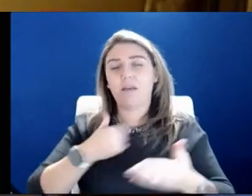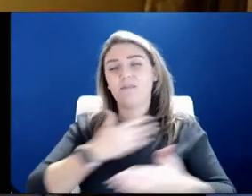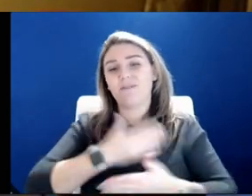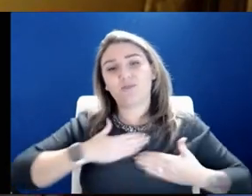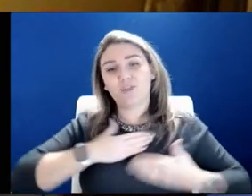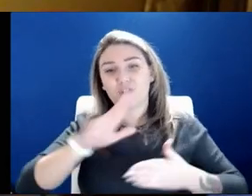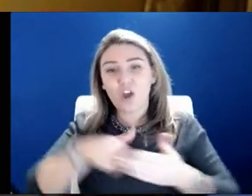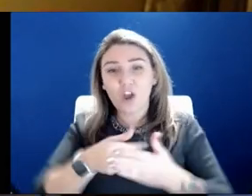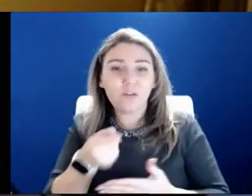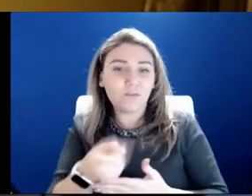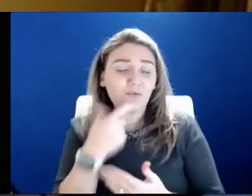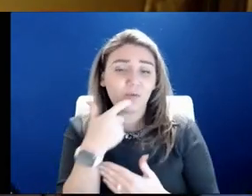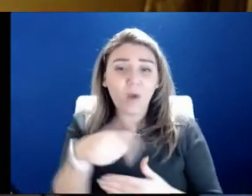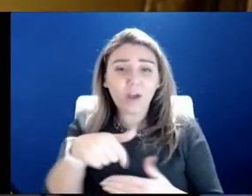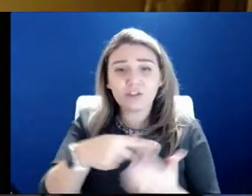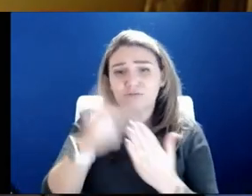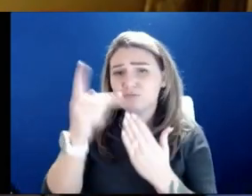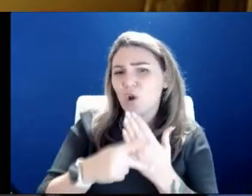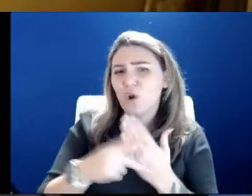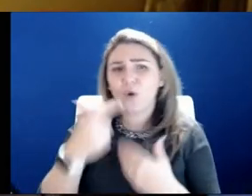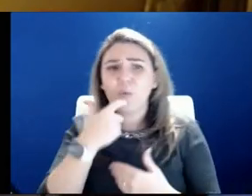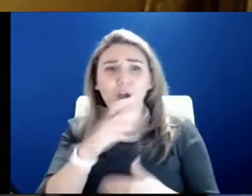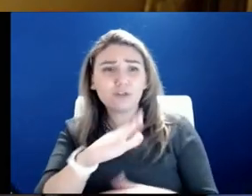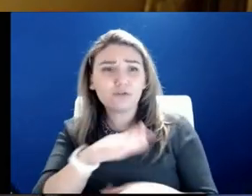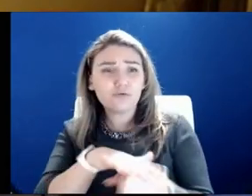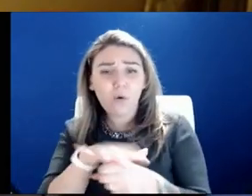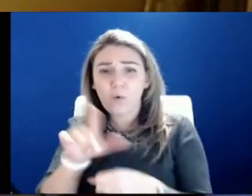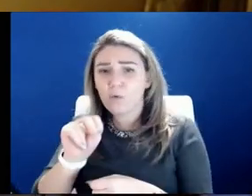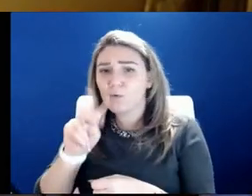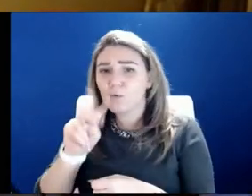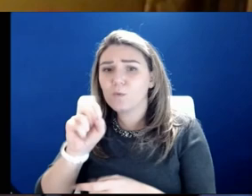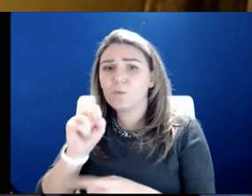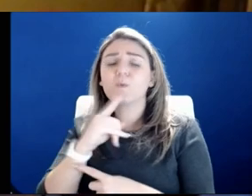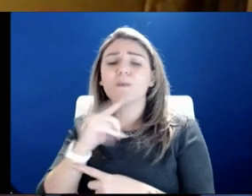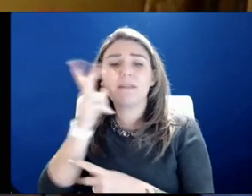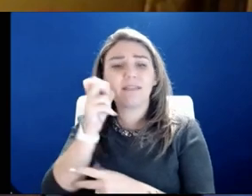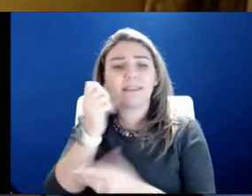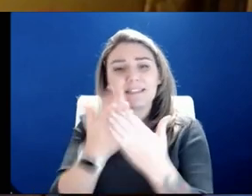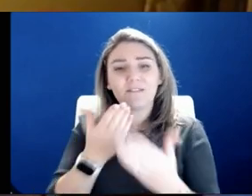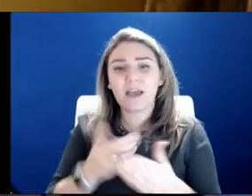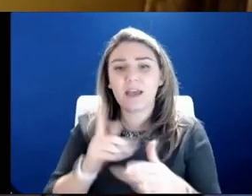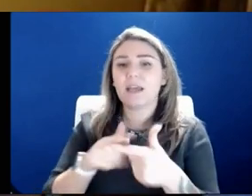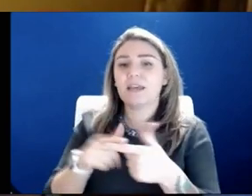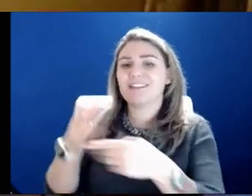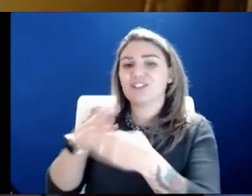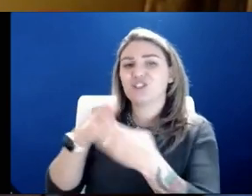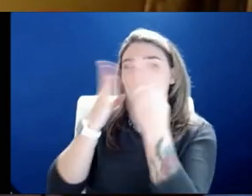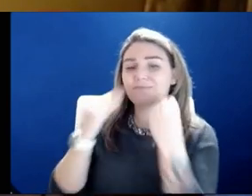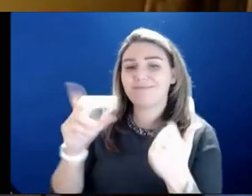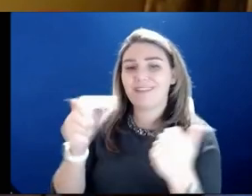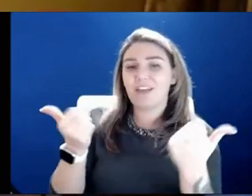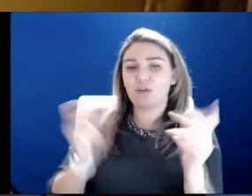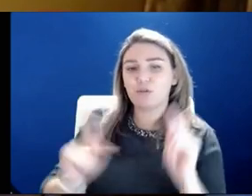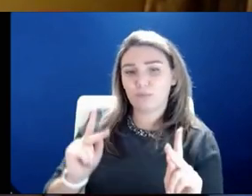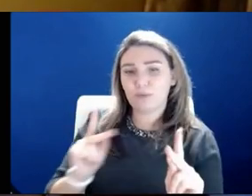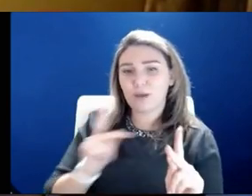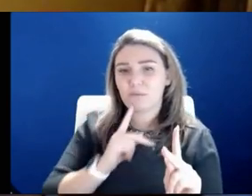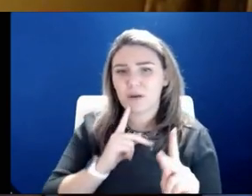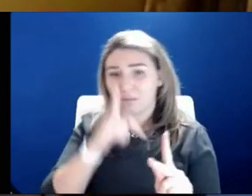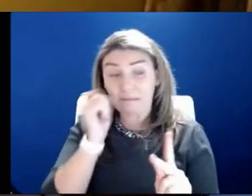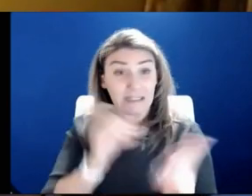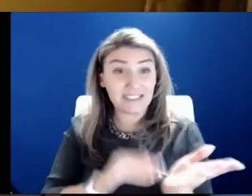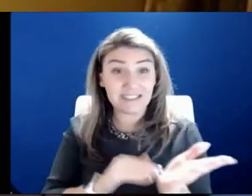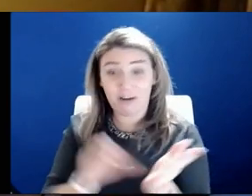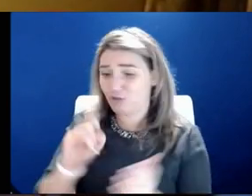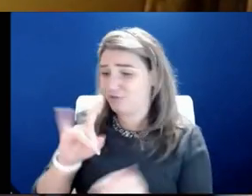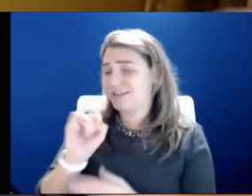watch this program or watch your local news and listen to facts and then go share that with somebody else. Because, you know, Dr. Stites and I can